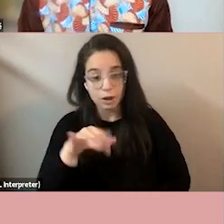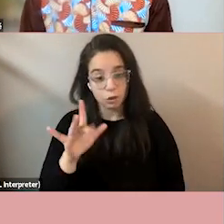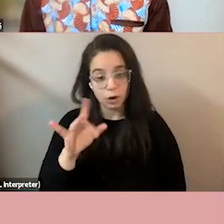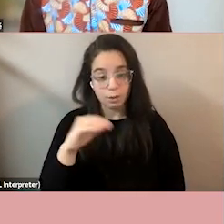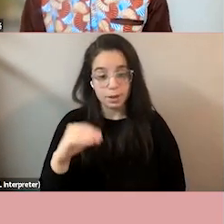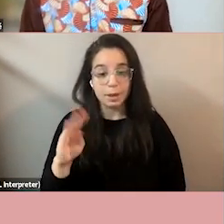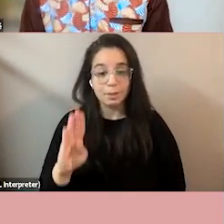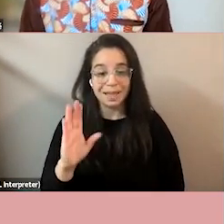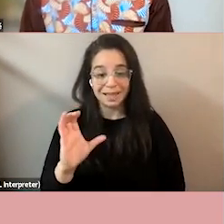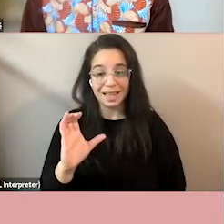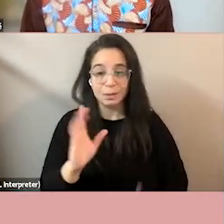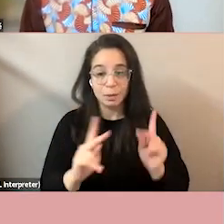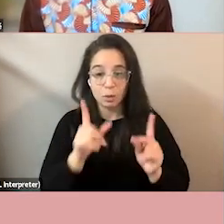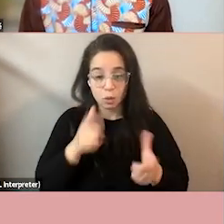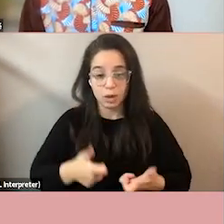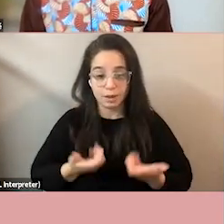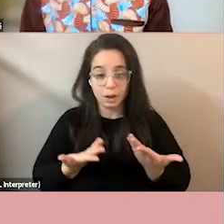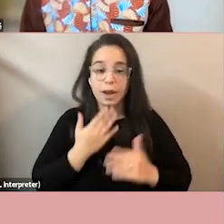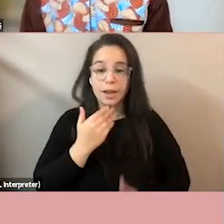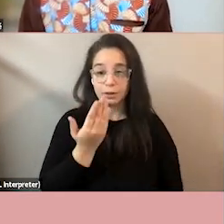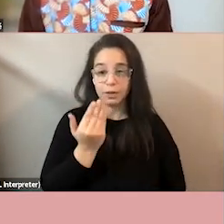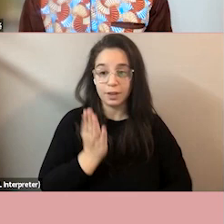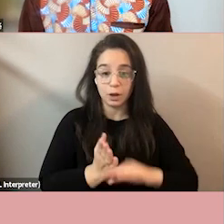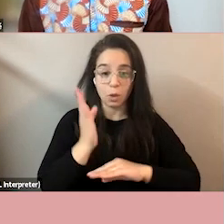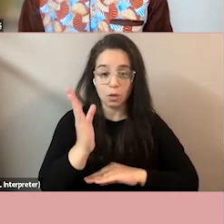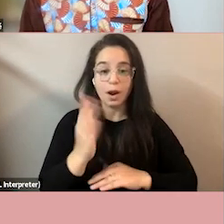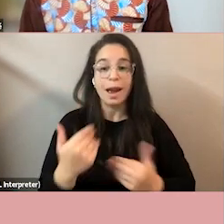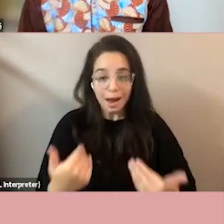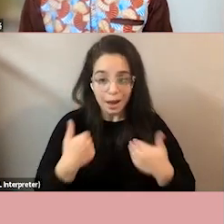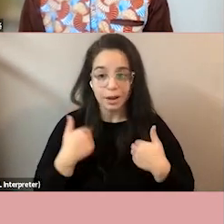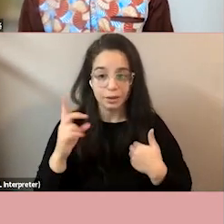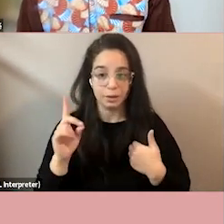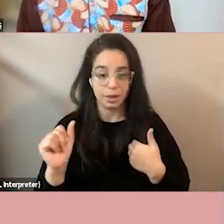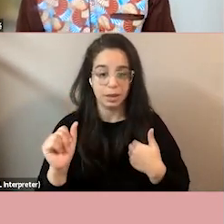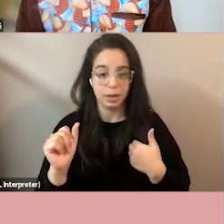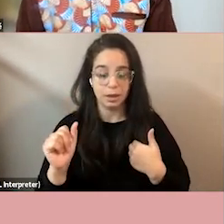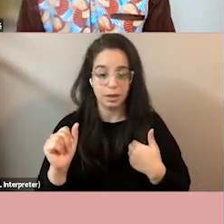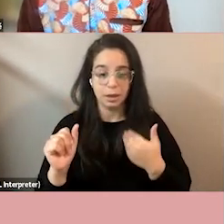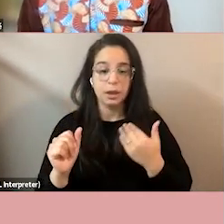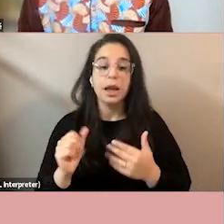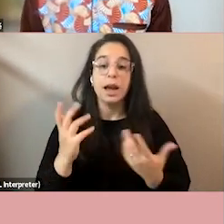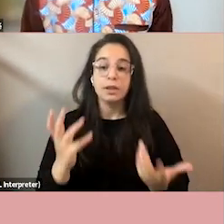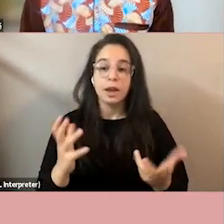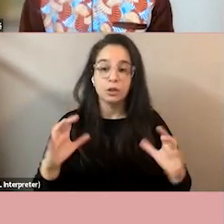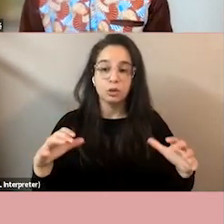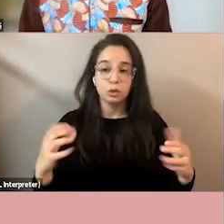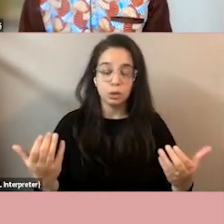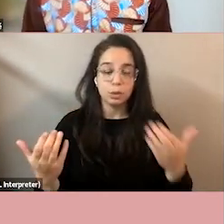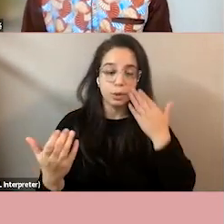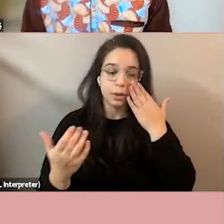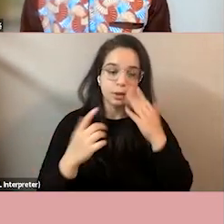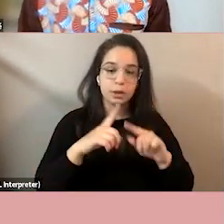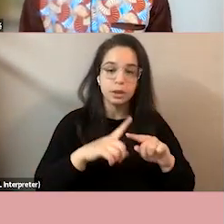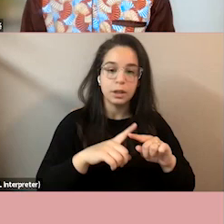of bc's population age 15 and up have a disability and as the population age and chronic illness